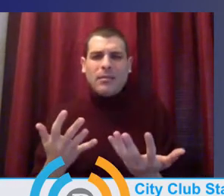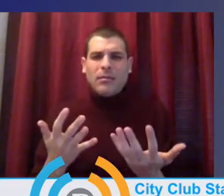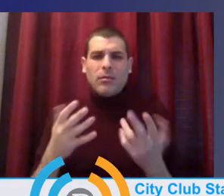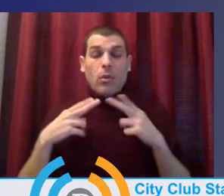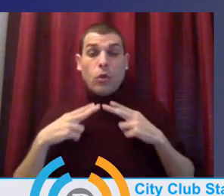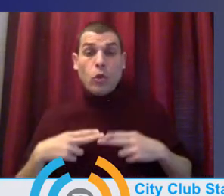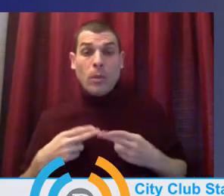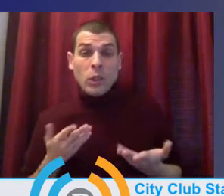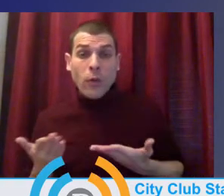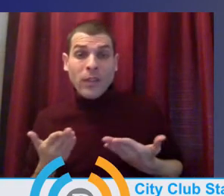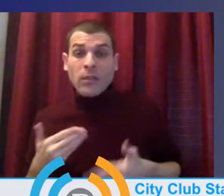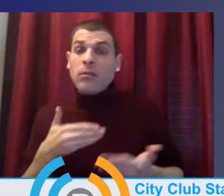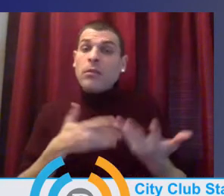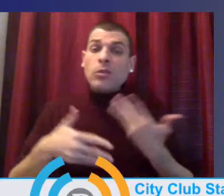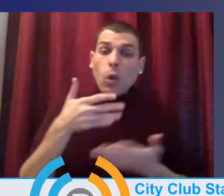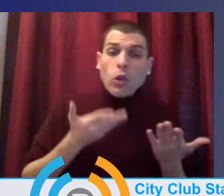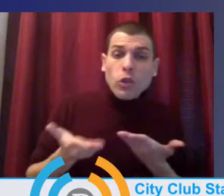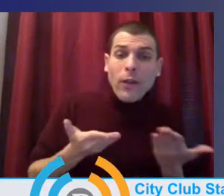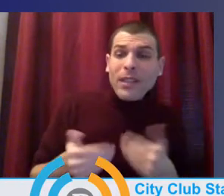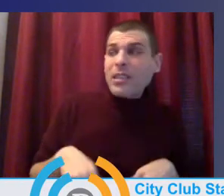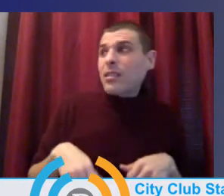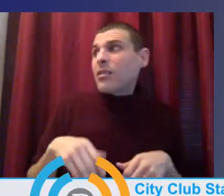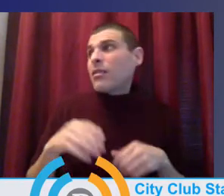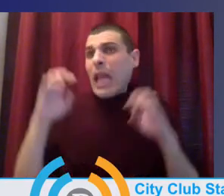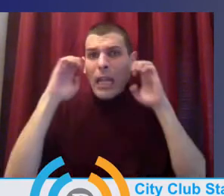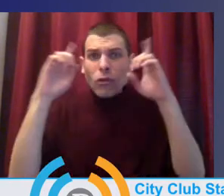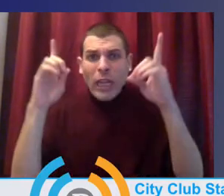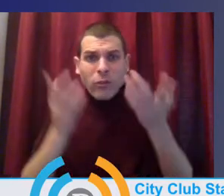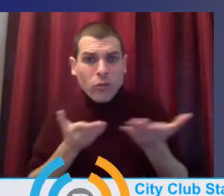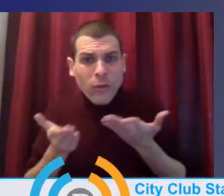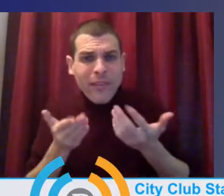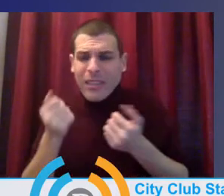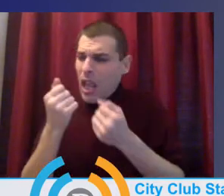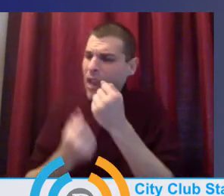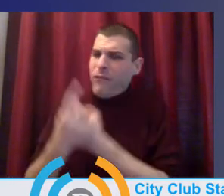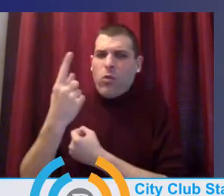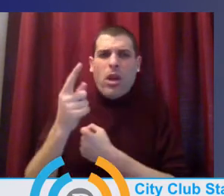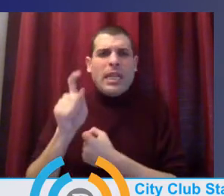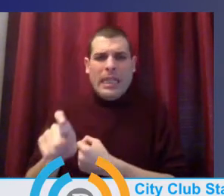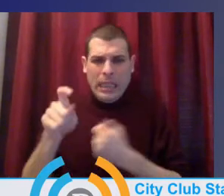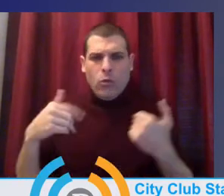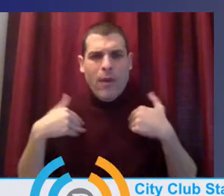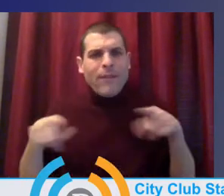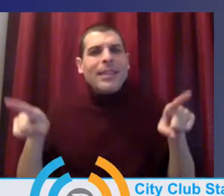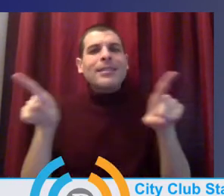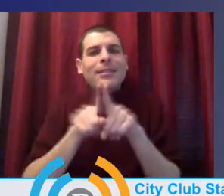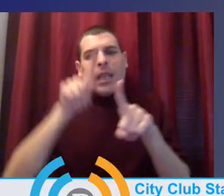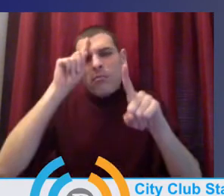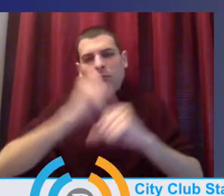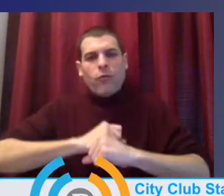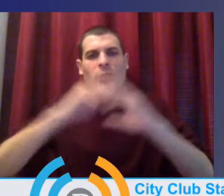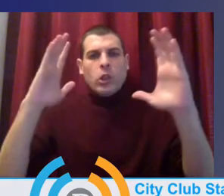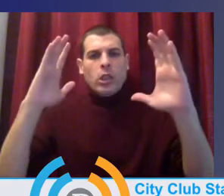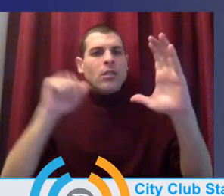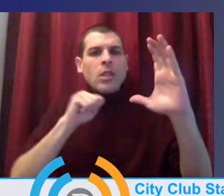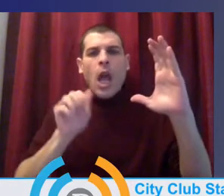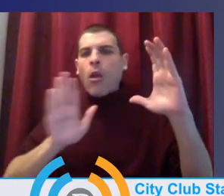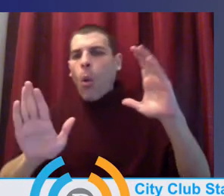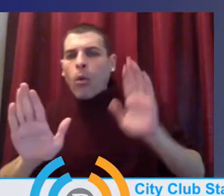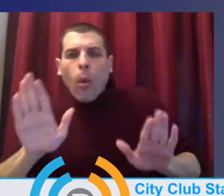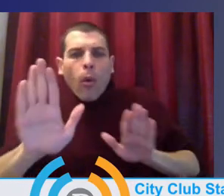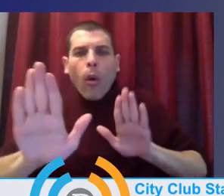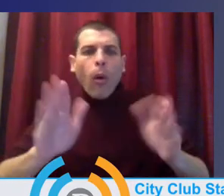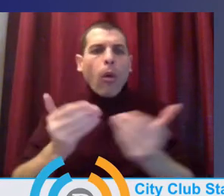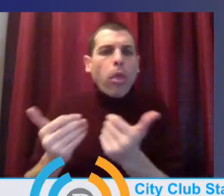social services, how does everybody think about the same community and its members? Uh, that, that, that would be an